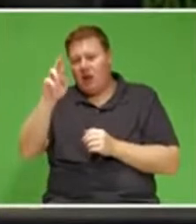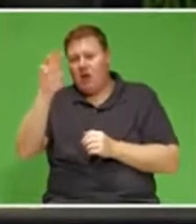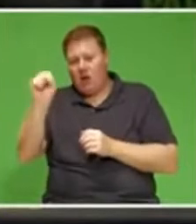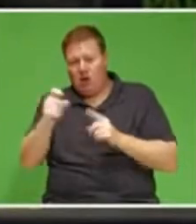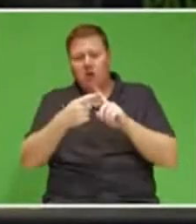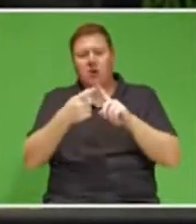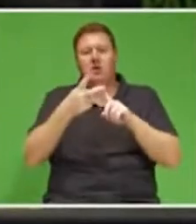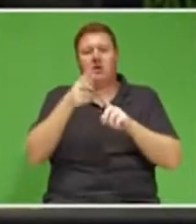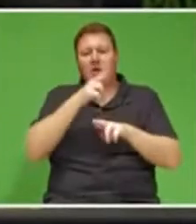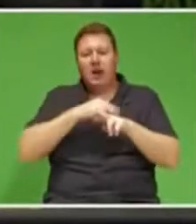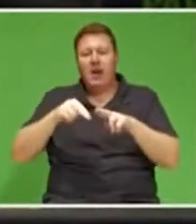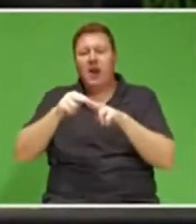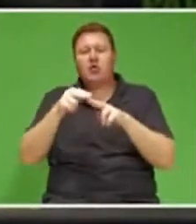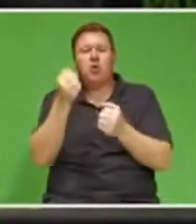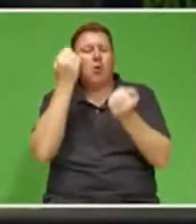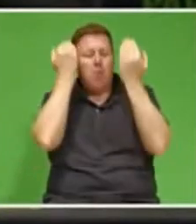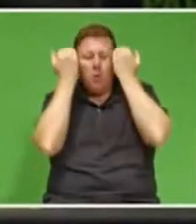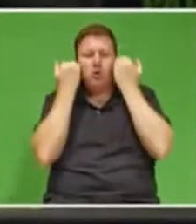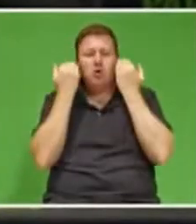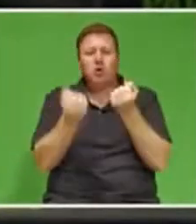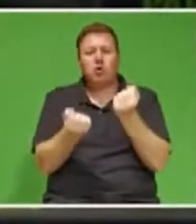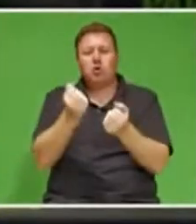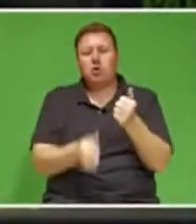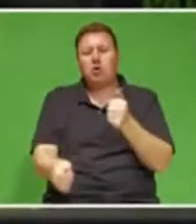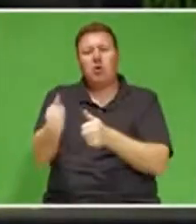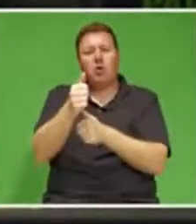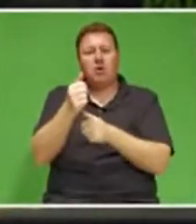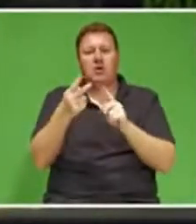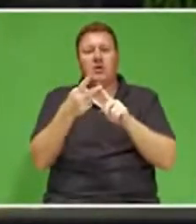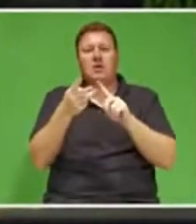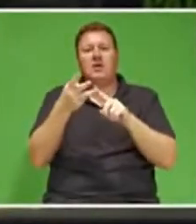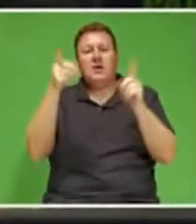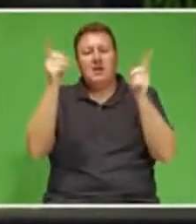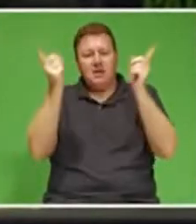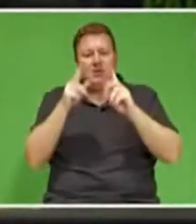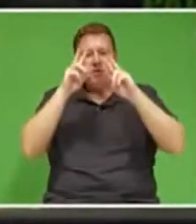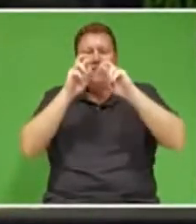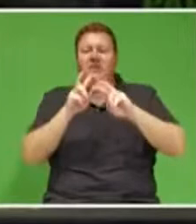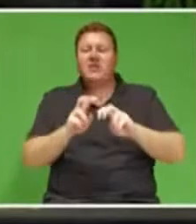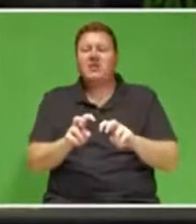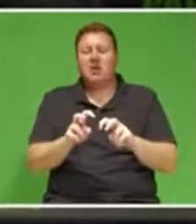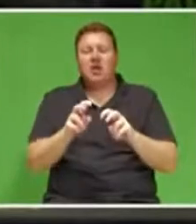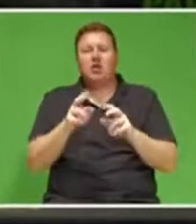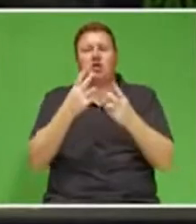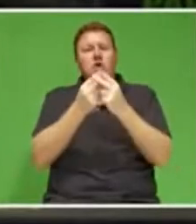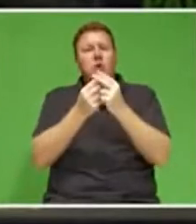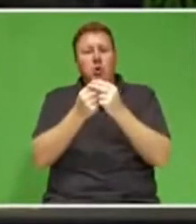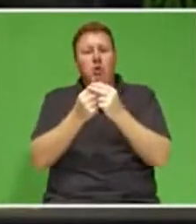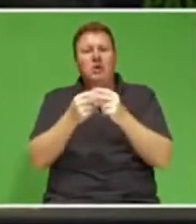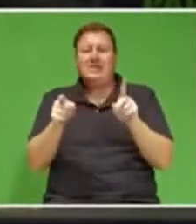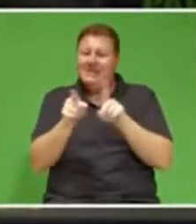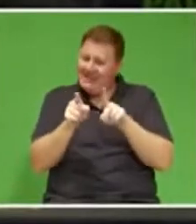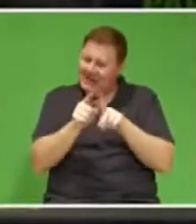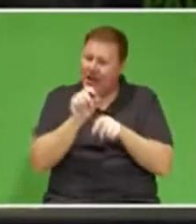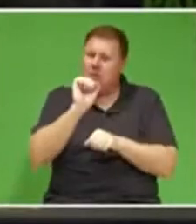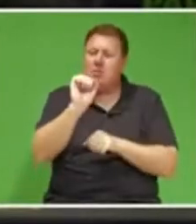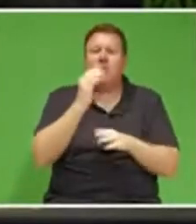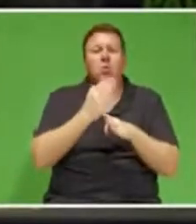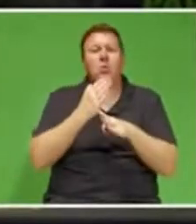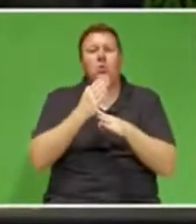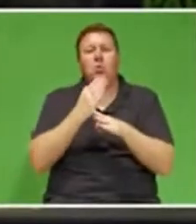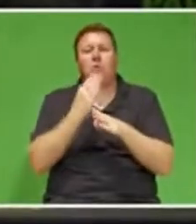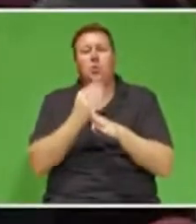Investigating Unit, to fulfill their mandates effectively without fear or favor. That we have done.